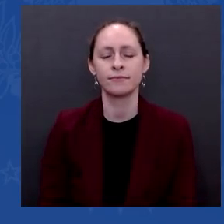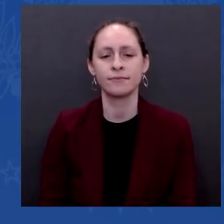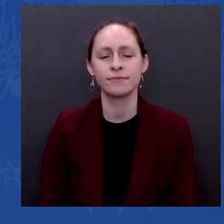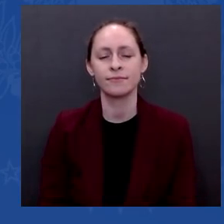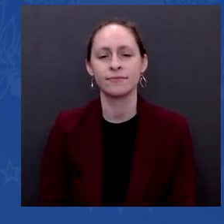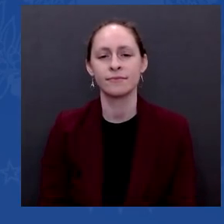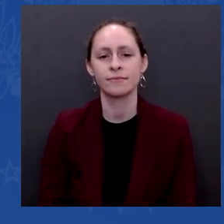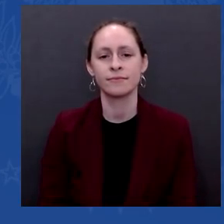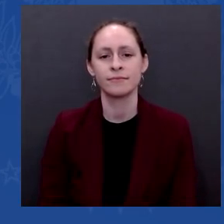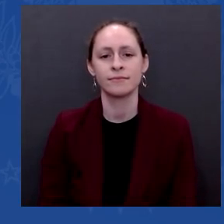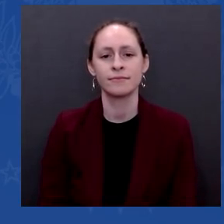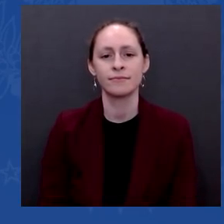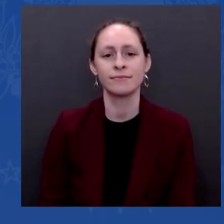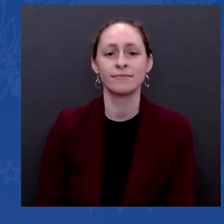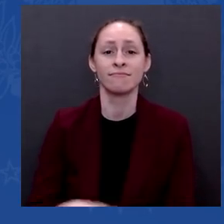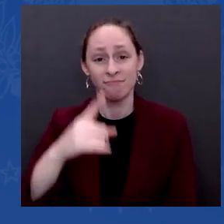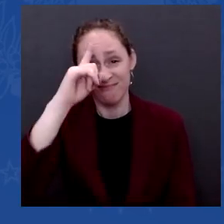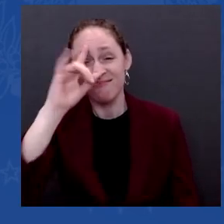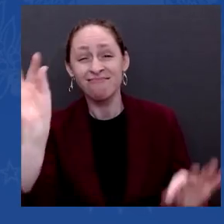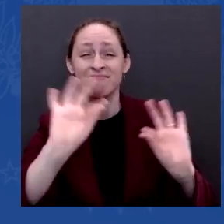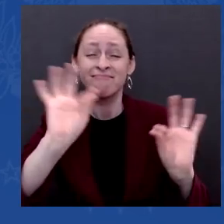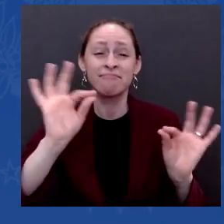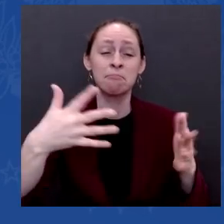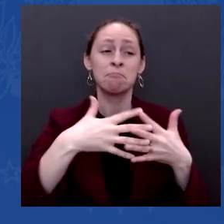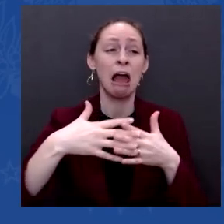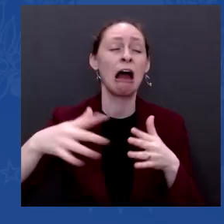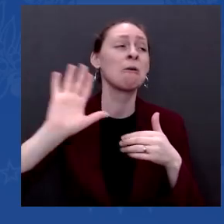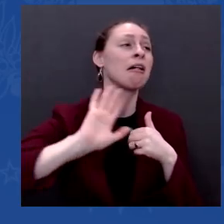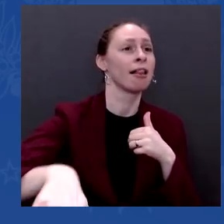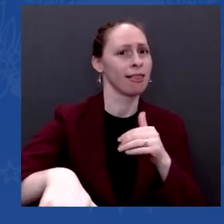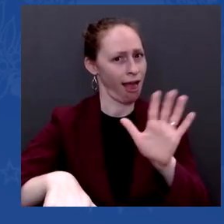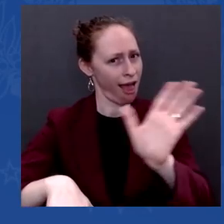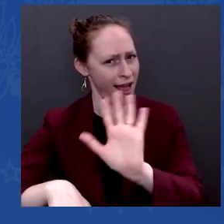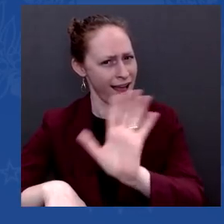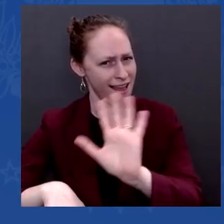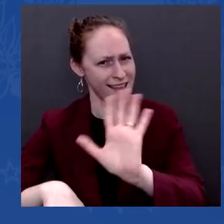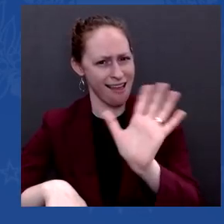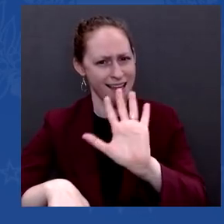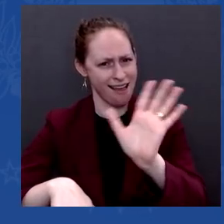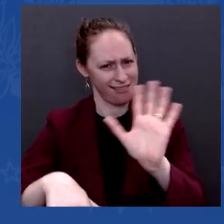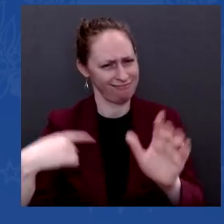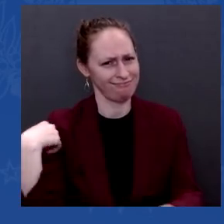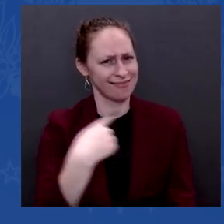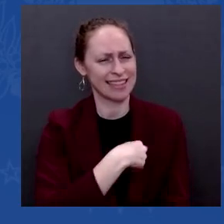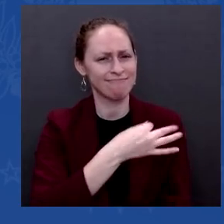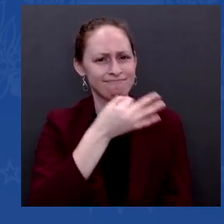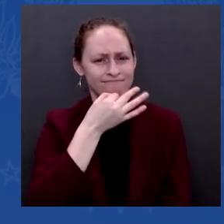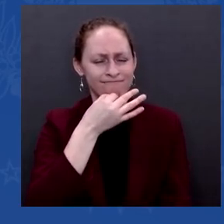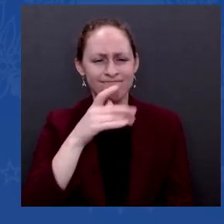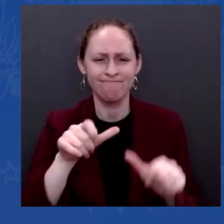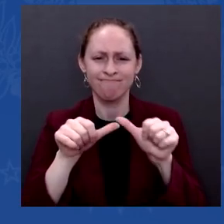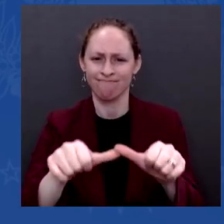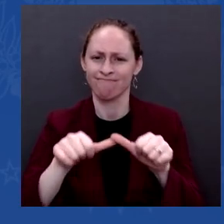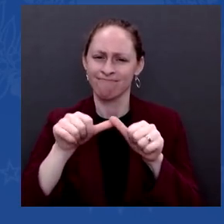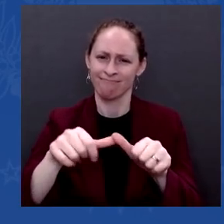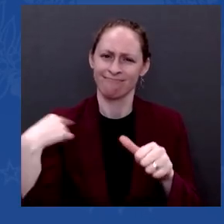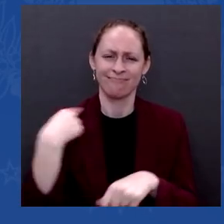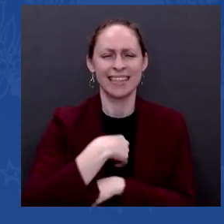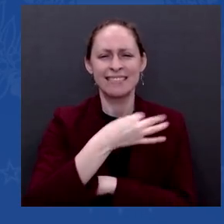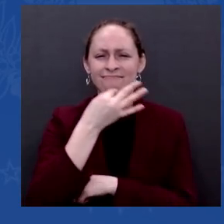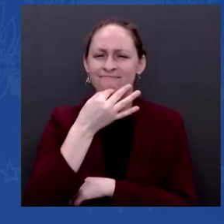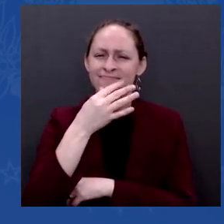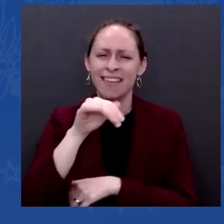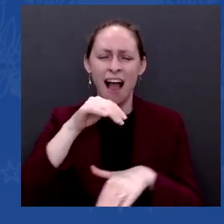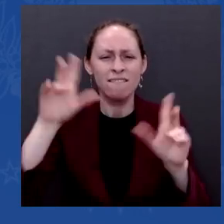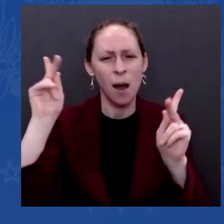We've seen the grit and determination in the American people this past year. But the best days of this country are still ahead of us,